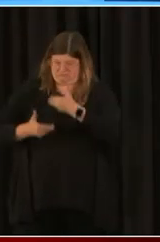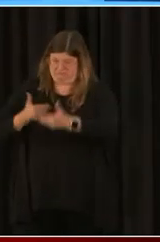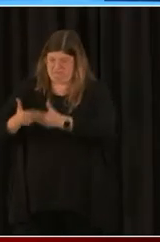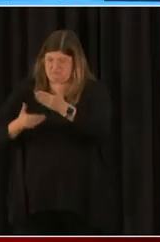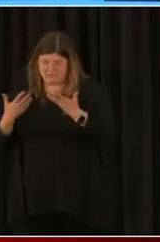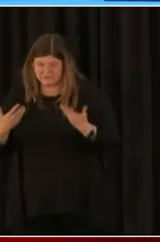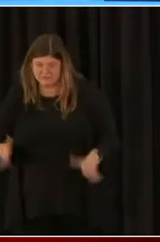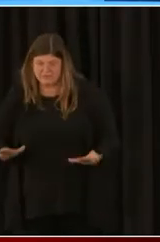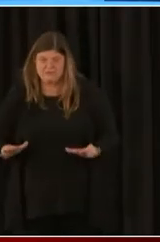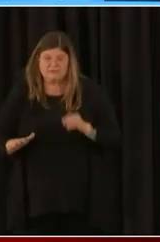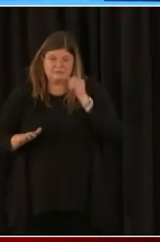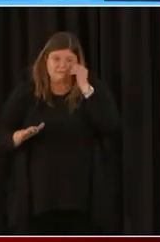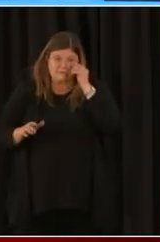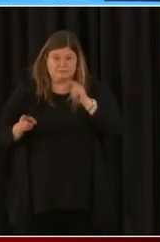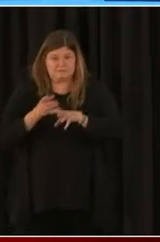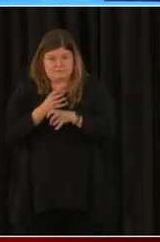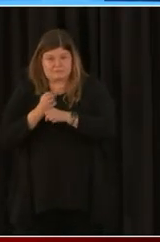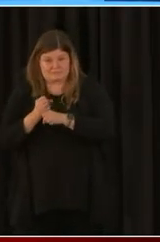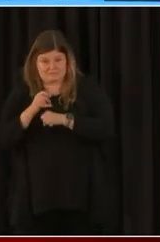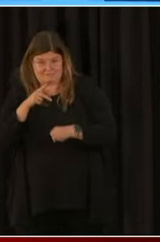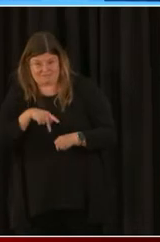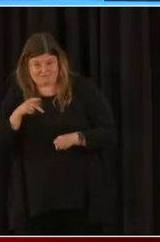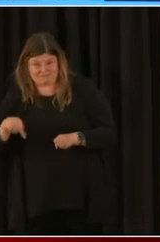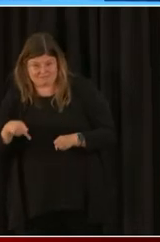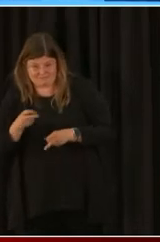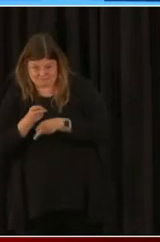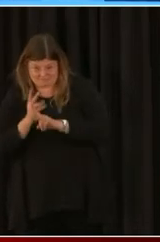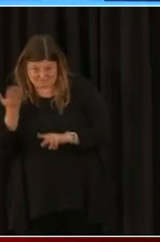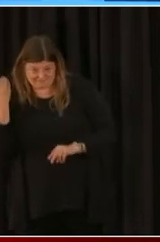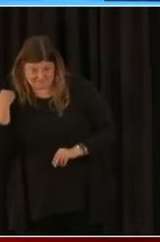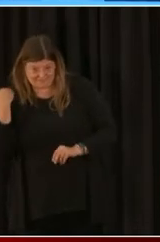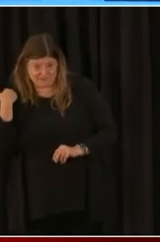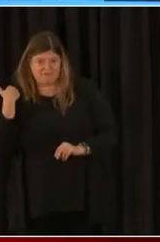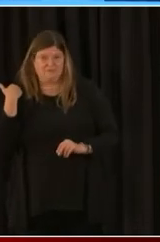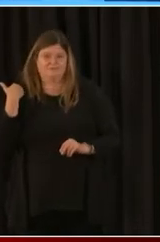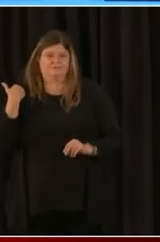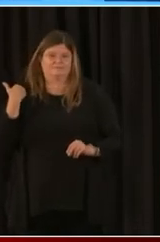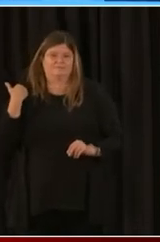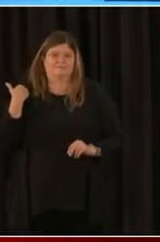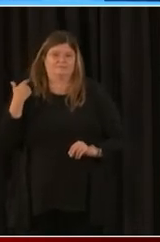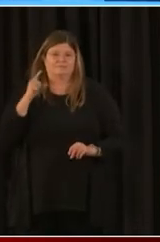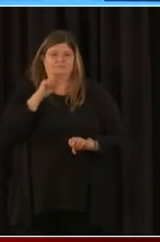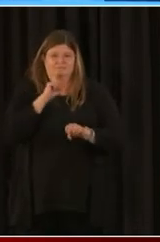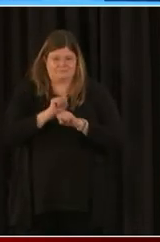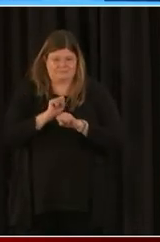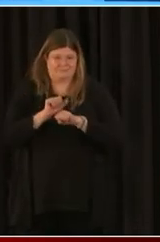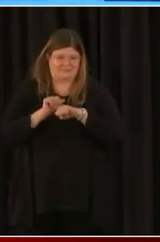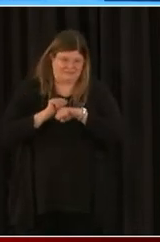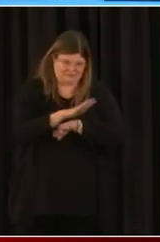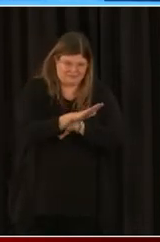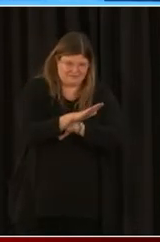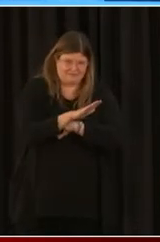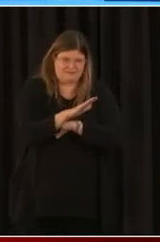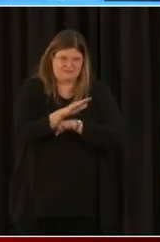If you have received a PPP loan from us before, we will definitely be sending information out to you